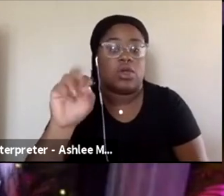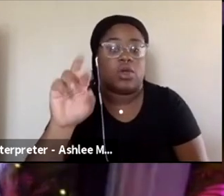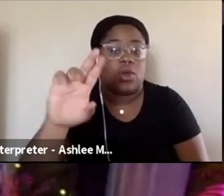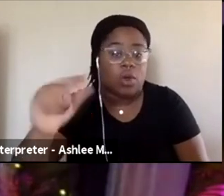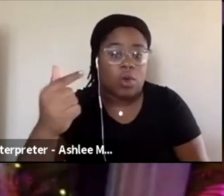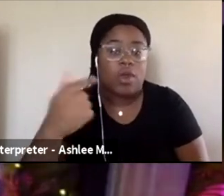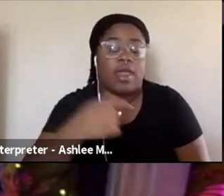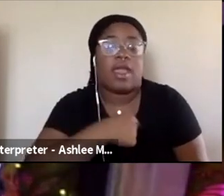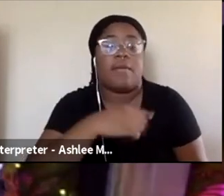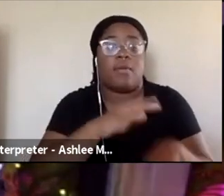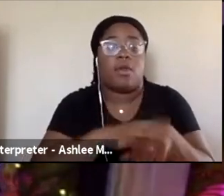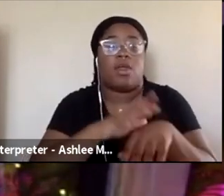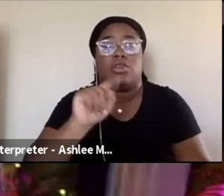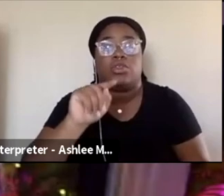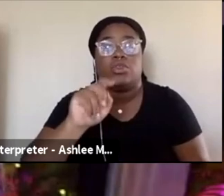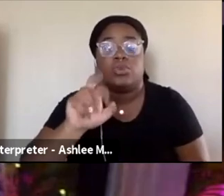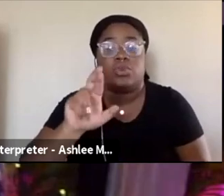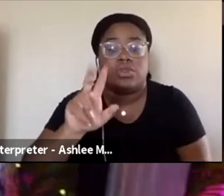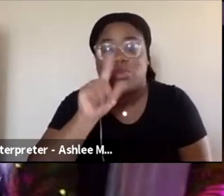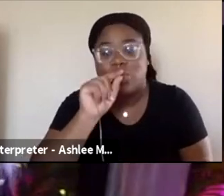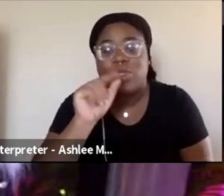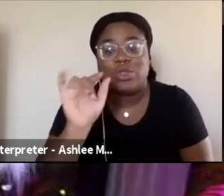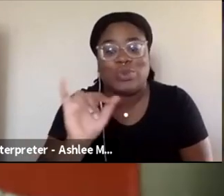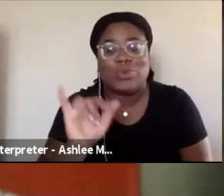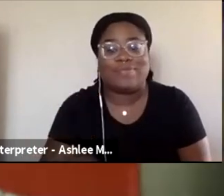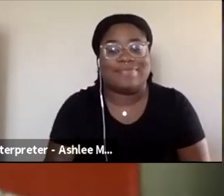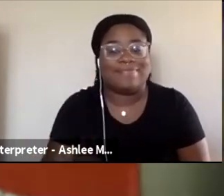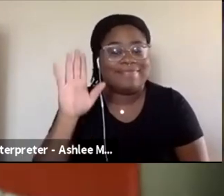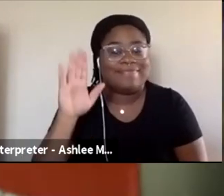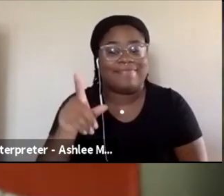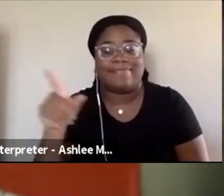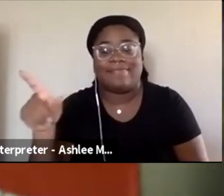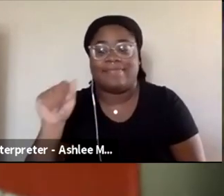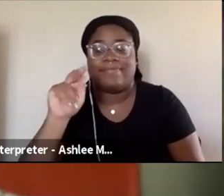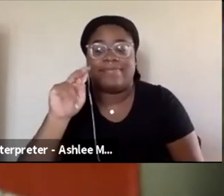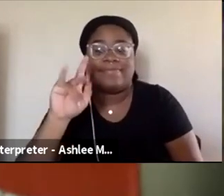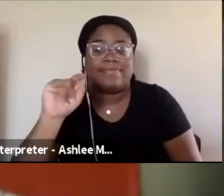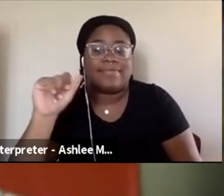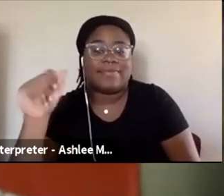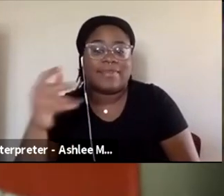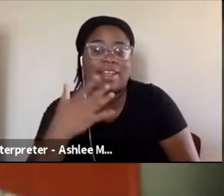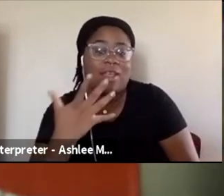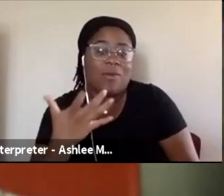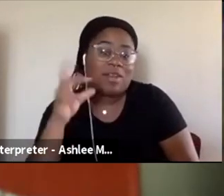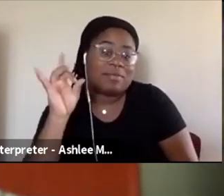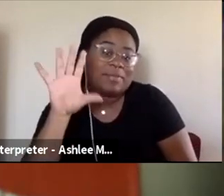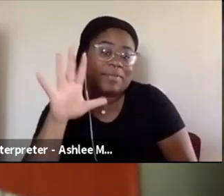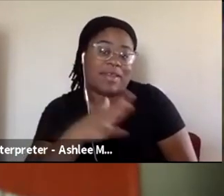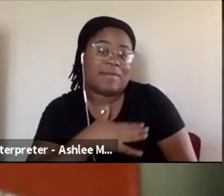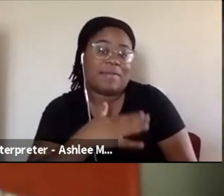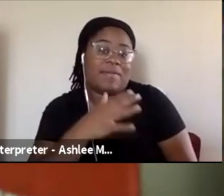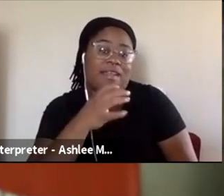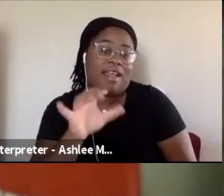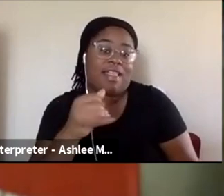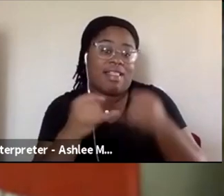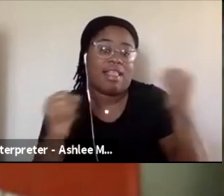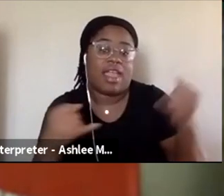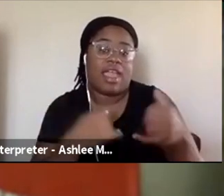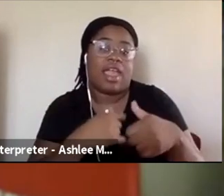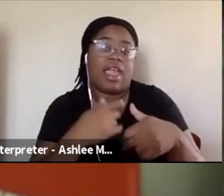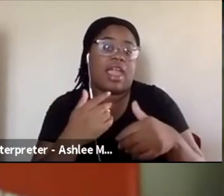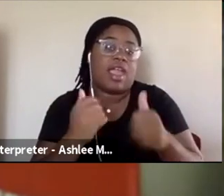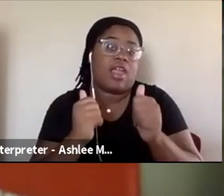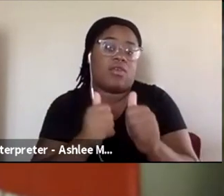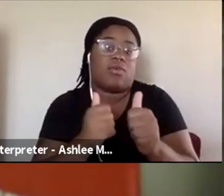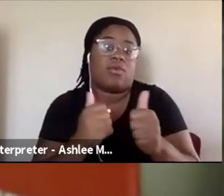Prime. And yeah, that's me. Cool. And I'm Anita Sarkeesian. I just want to plug my hotline. I run the Games and Online